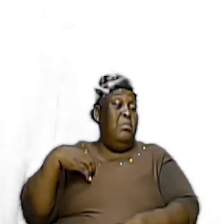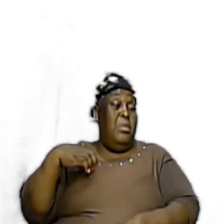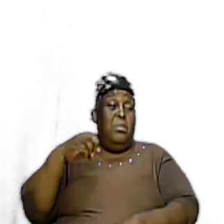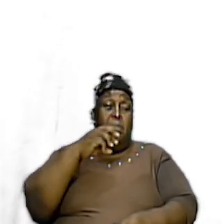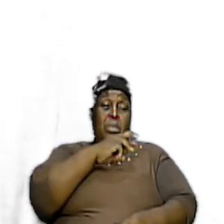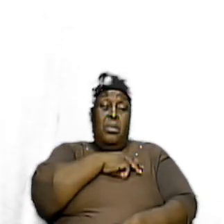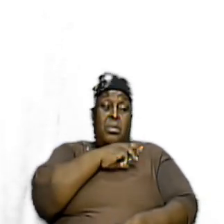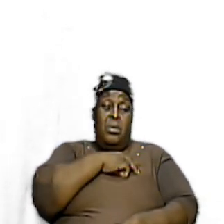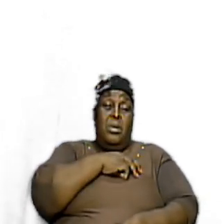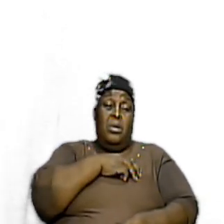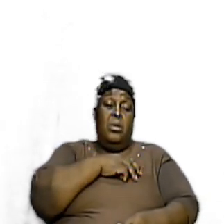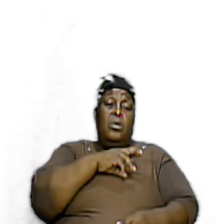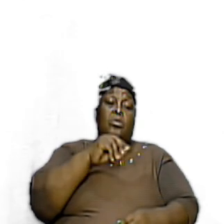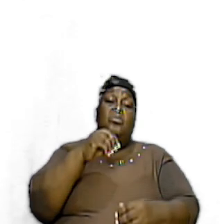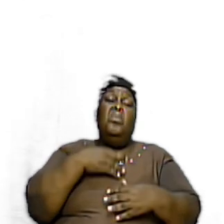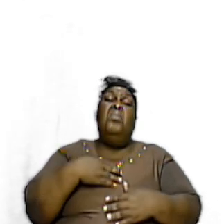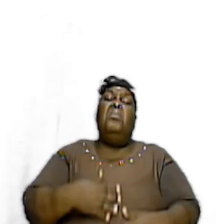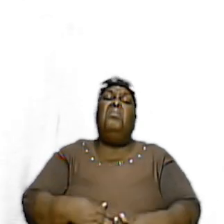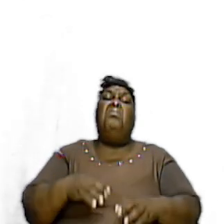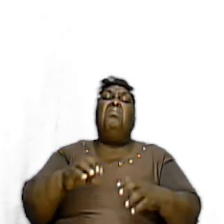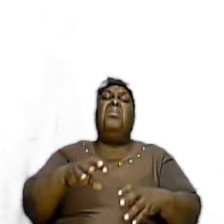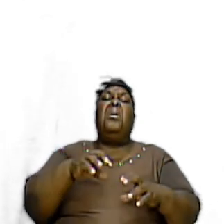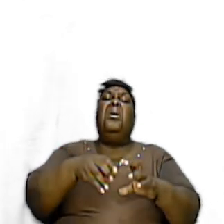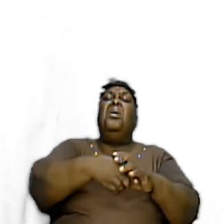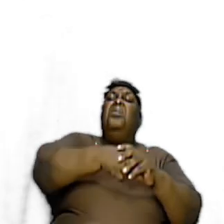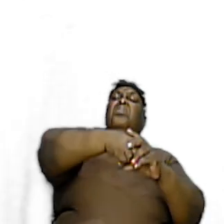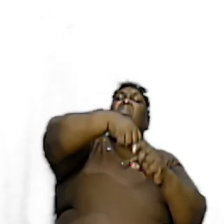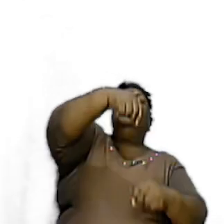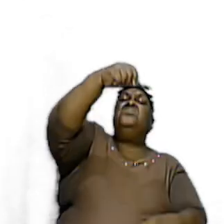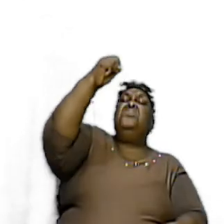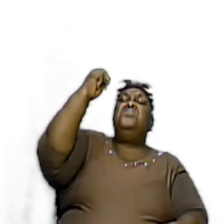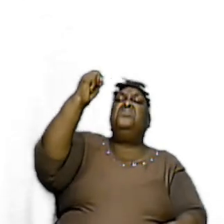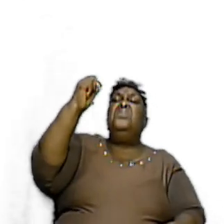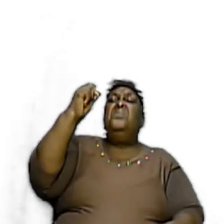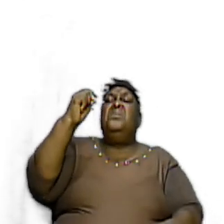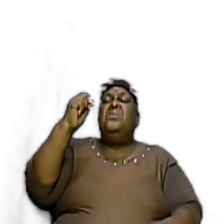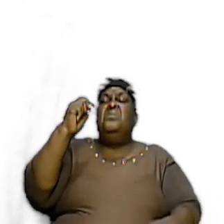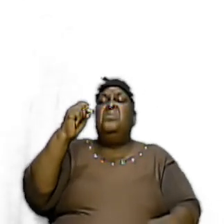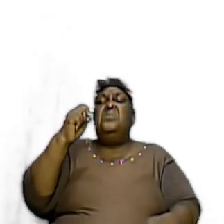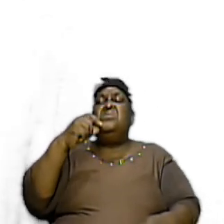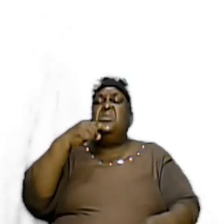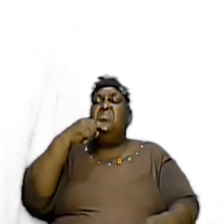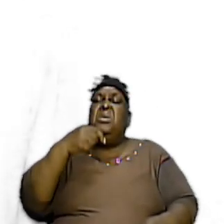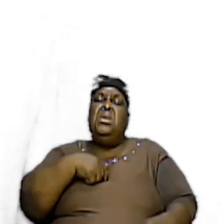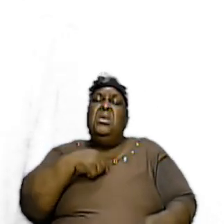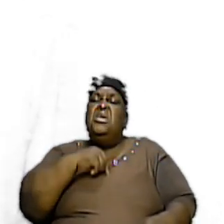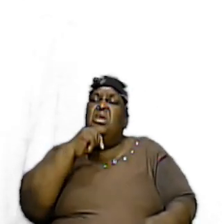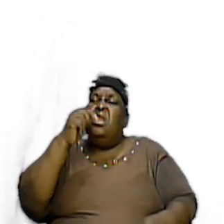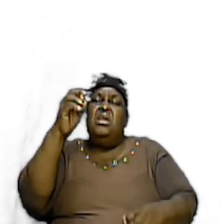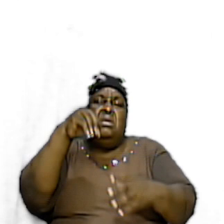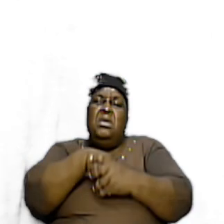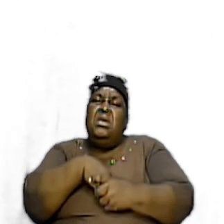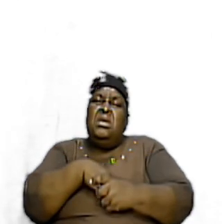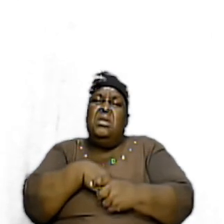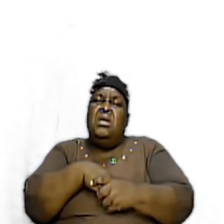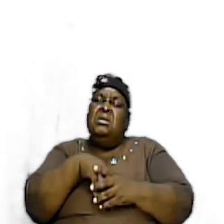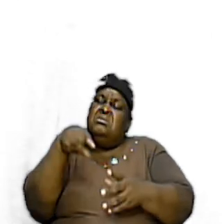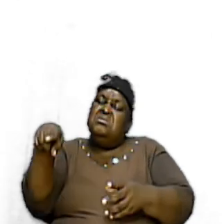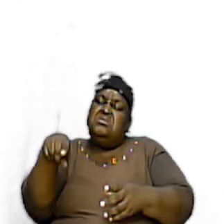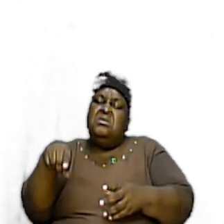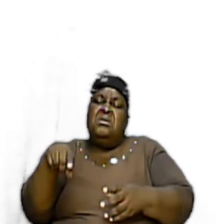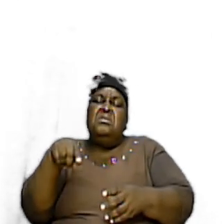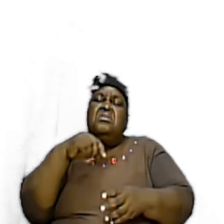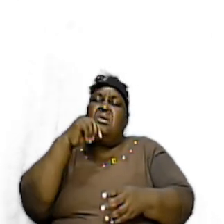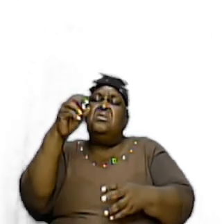nobody can Pull themselves out And say I am not into this And I am not into that Or anything Of the sort